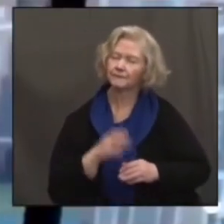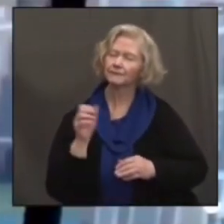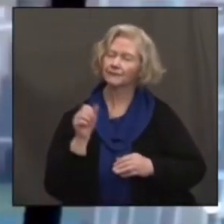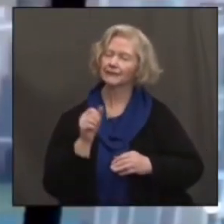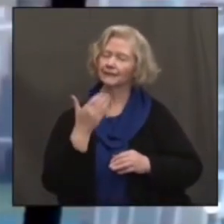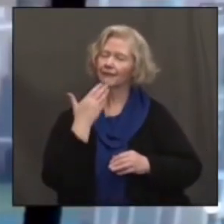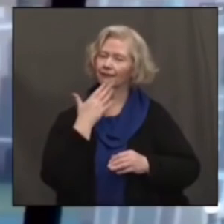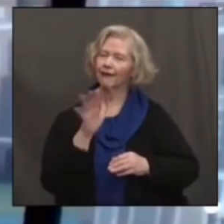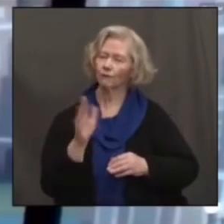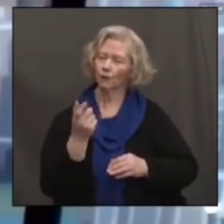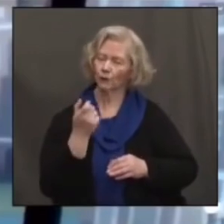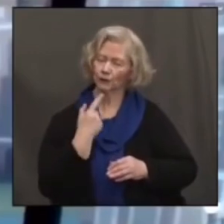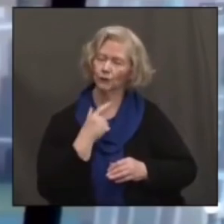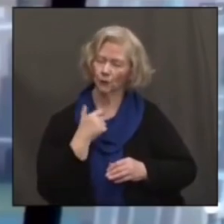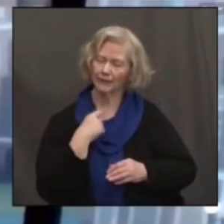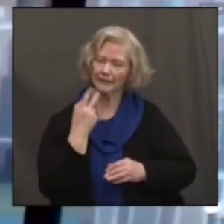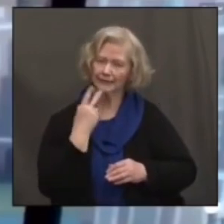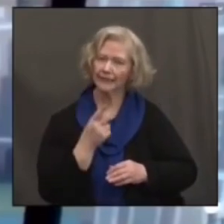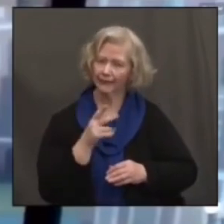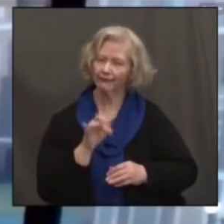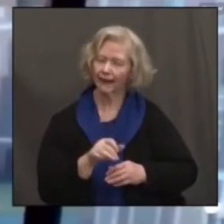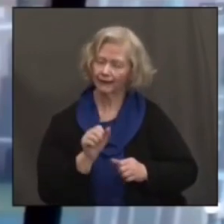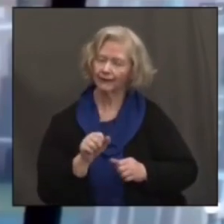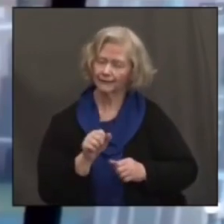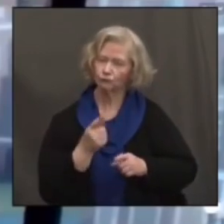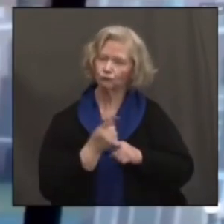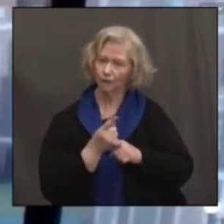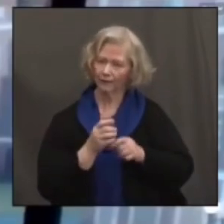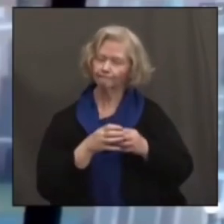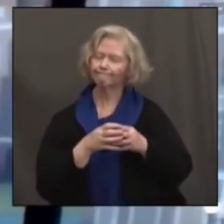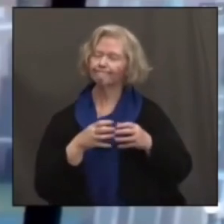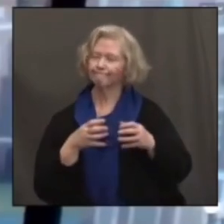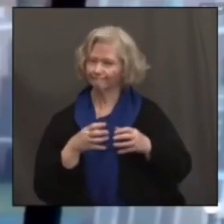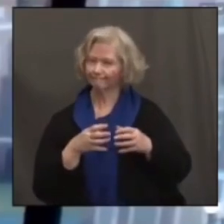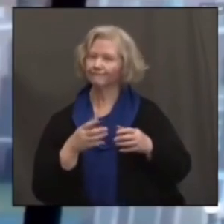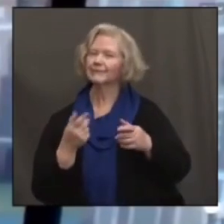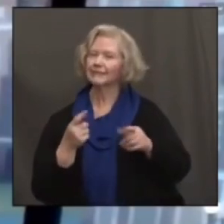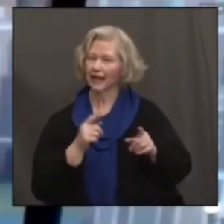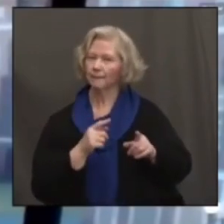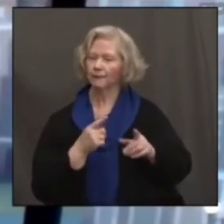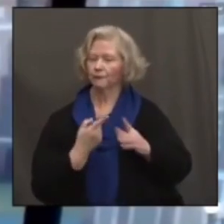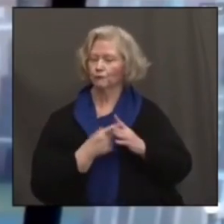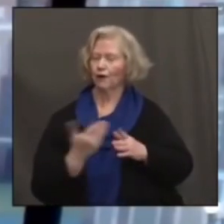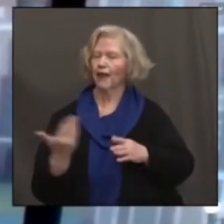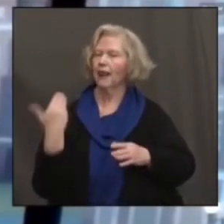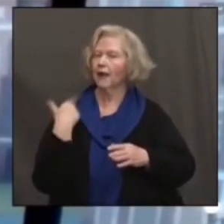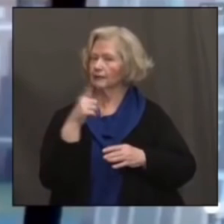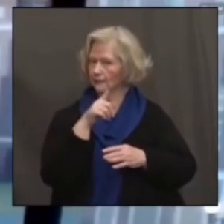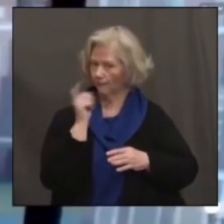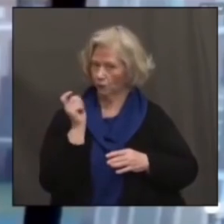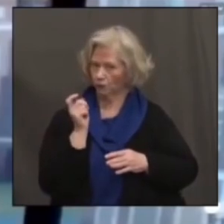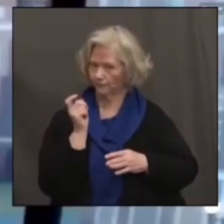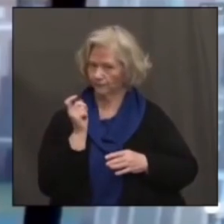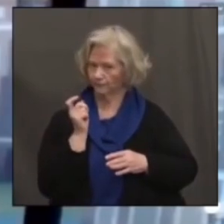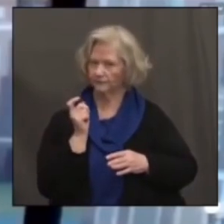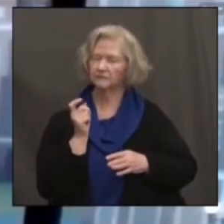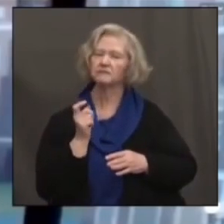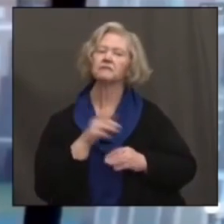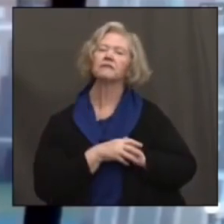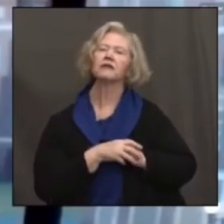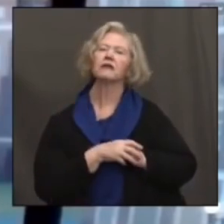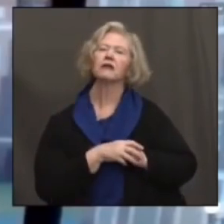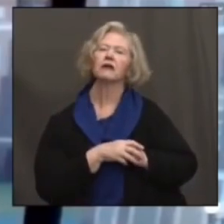Thank you for the question, Peter. And we've seen that trend, you know, happen as of last summer, where we had a shift in